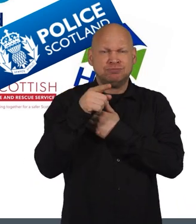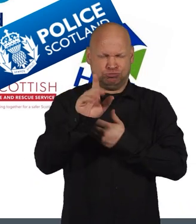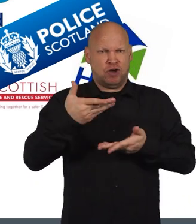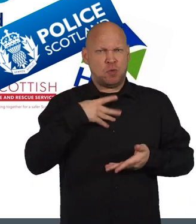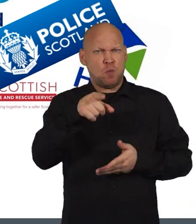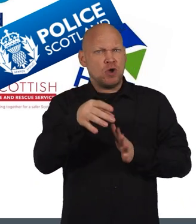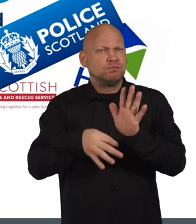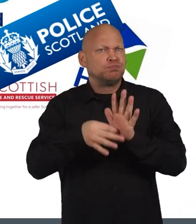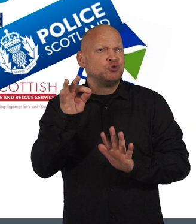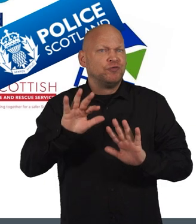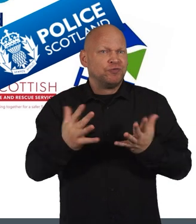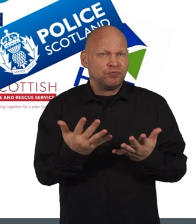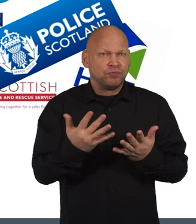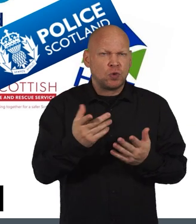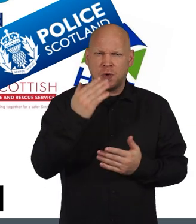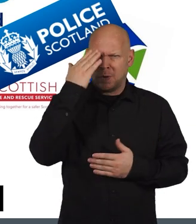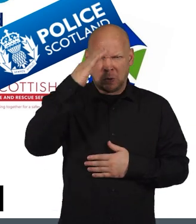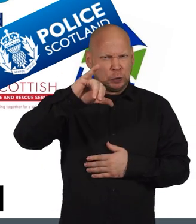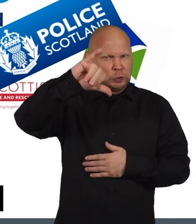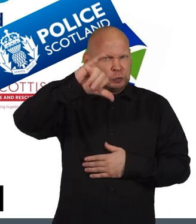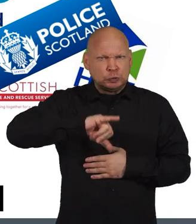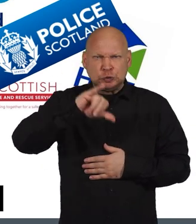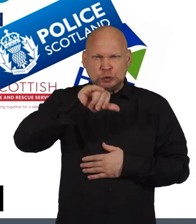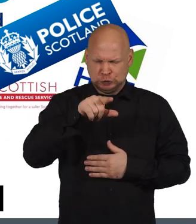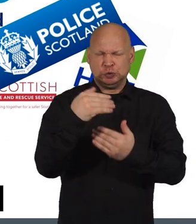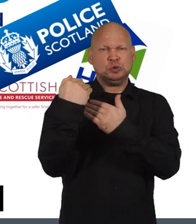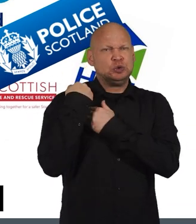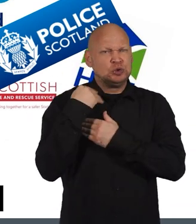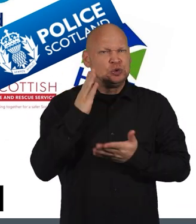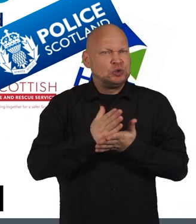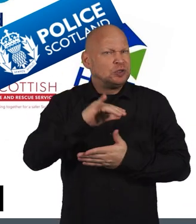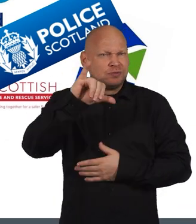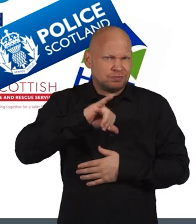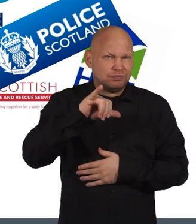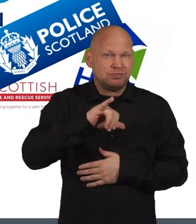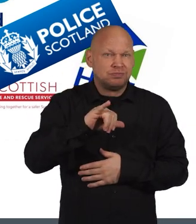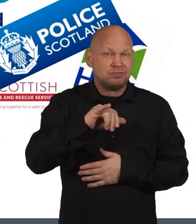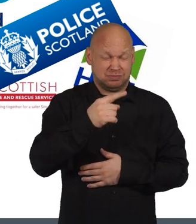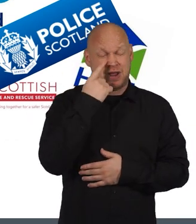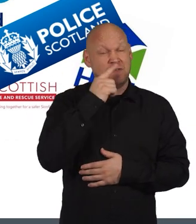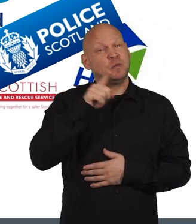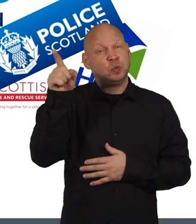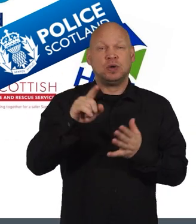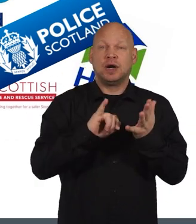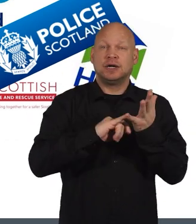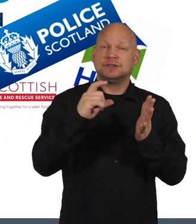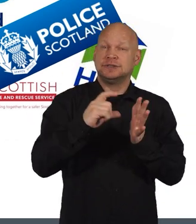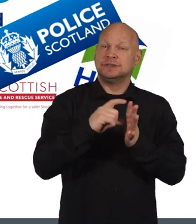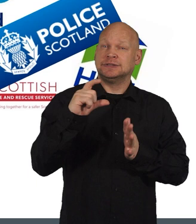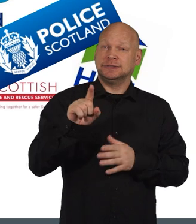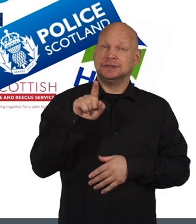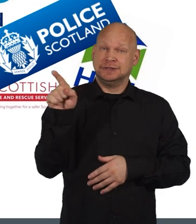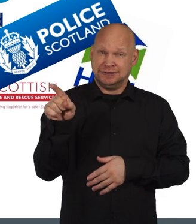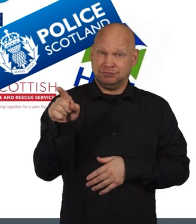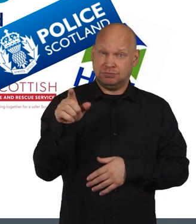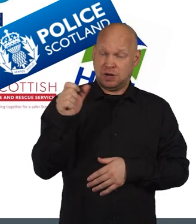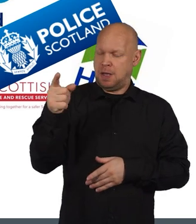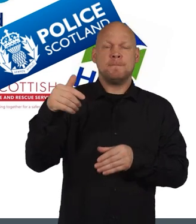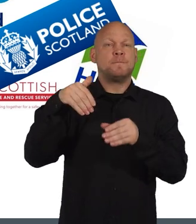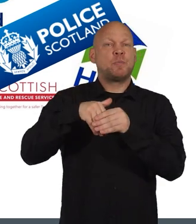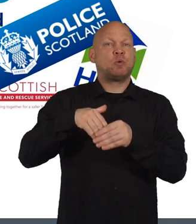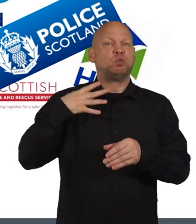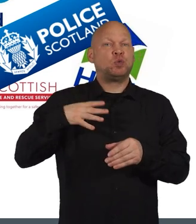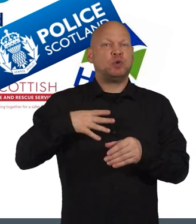the service you want improved, or don't know which authority is responsible, have a look at the SCDC